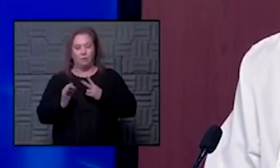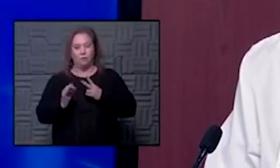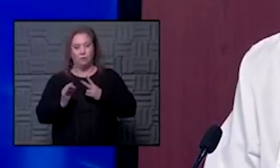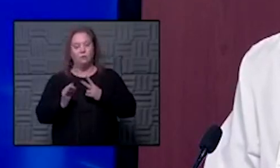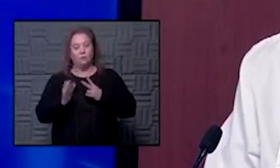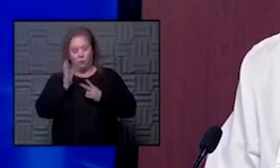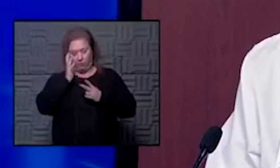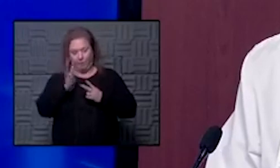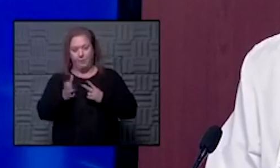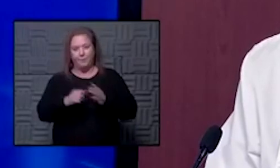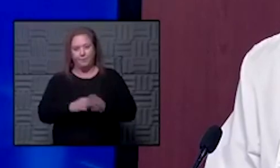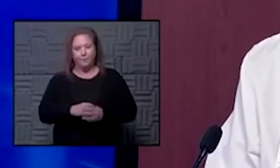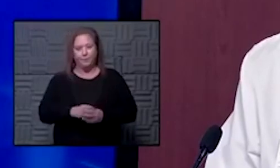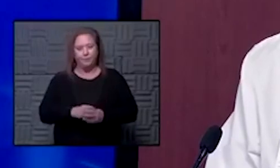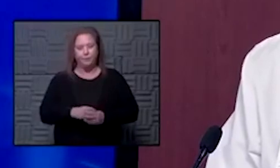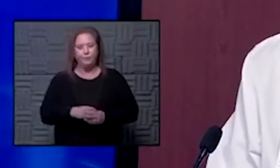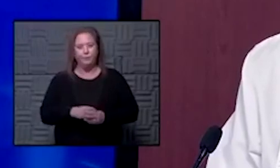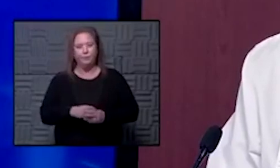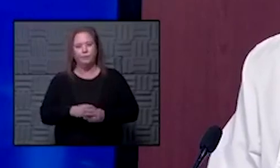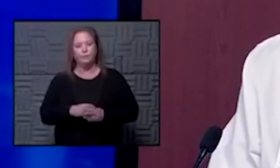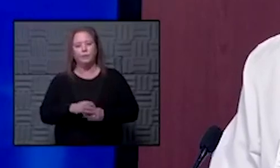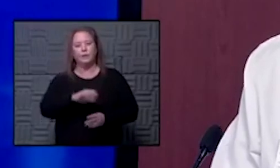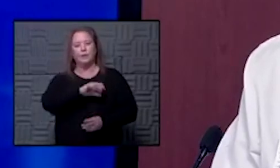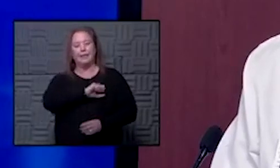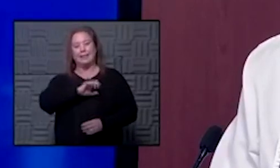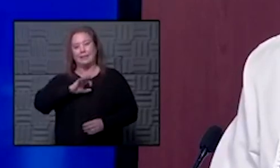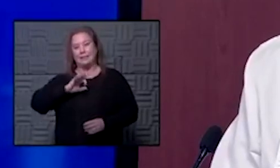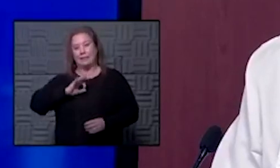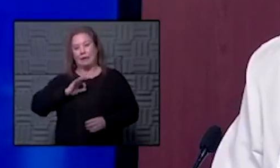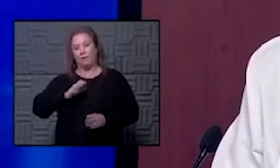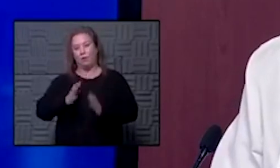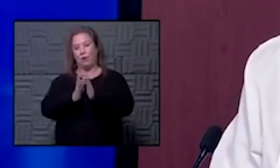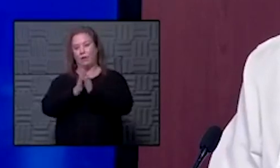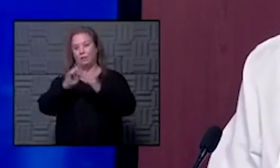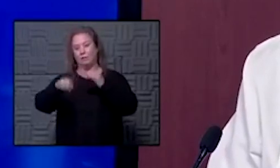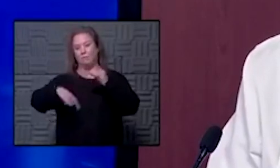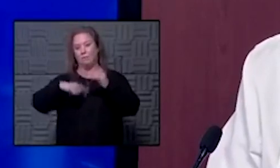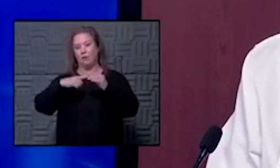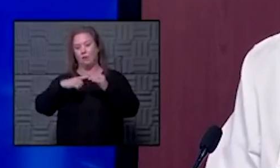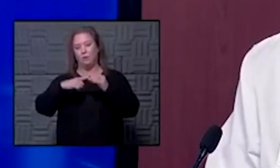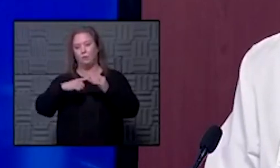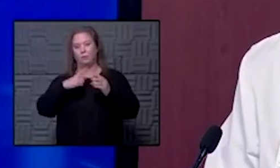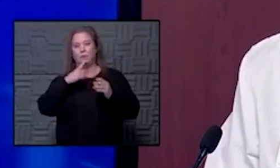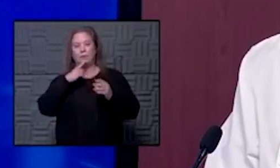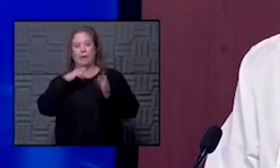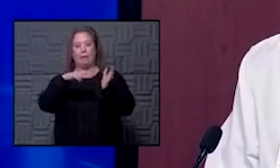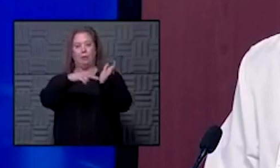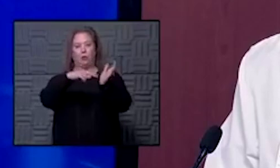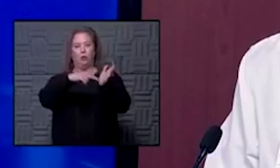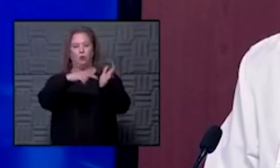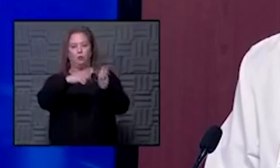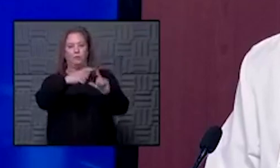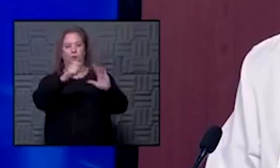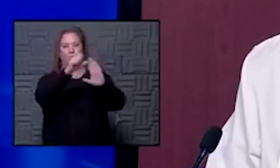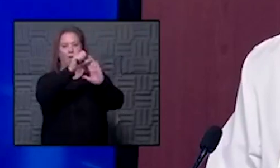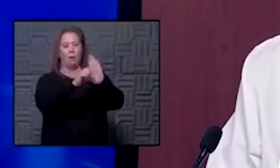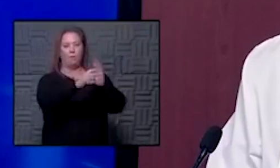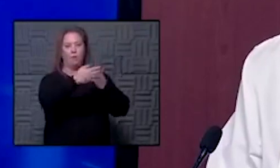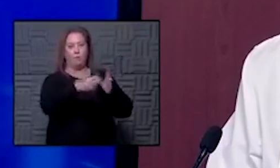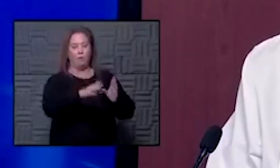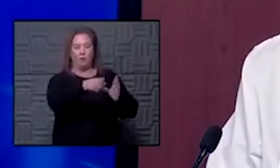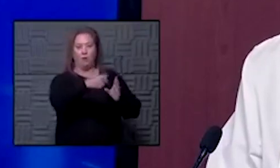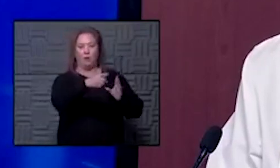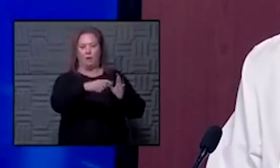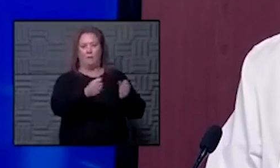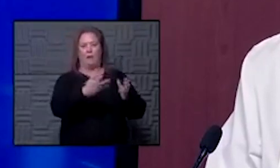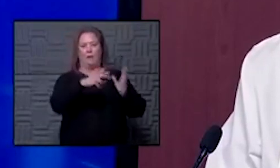we will um but the staff that you asked about um say the the nurses from the operating room many of